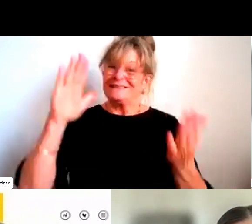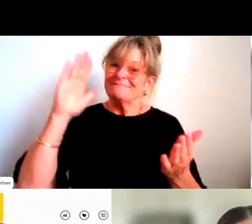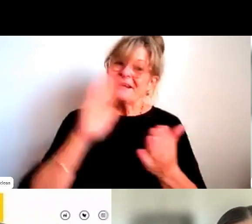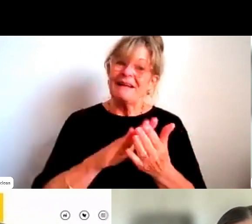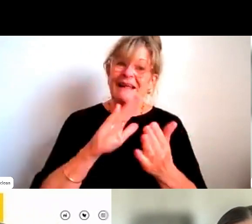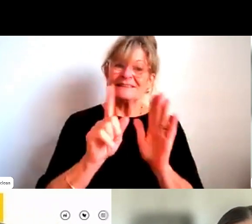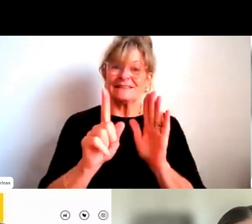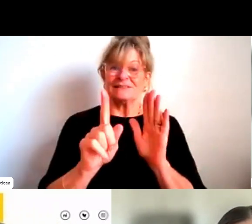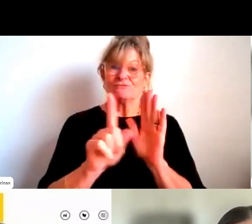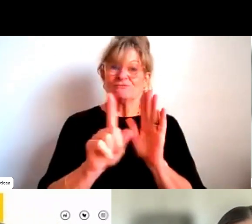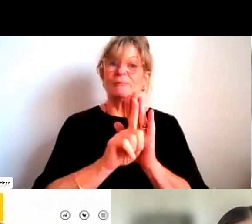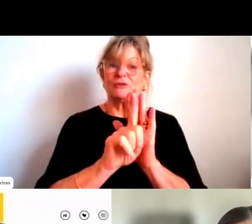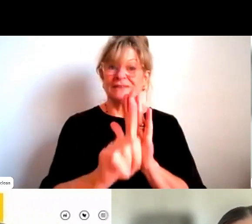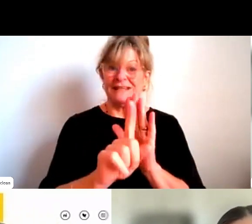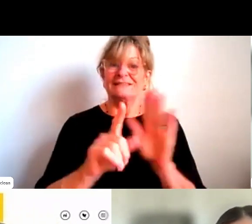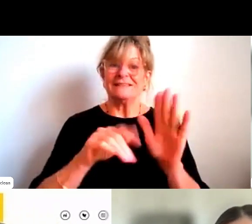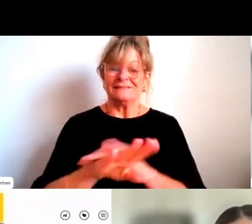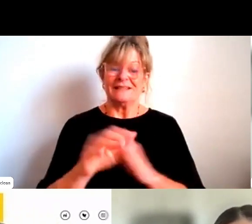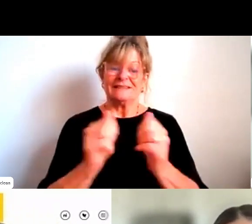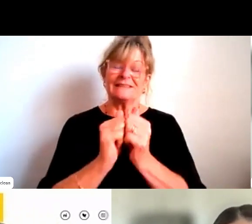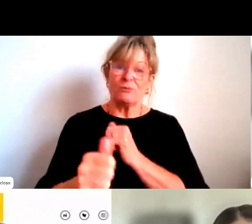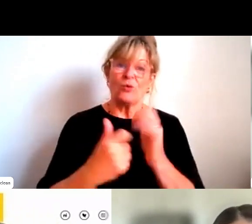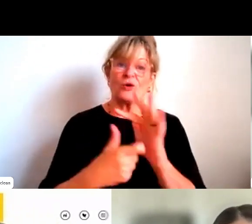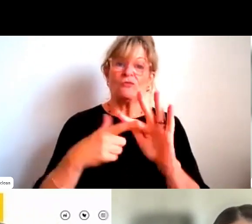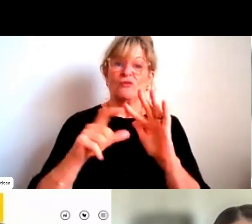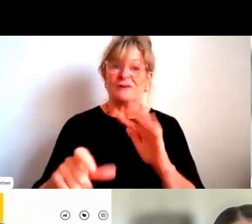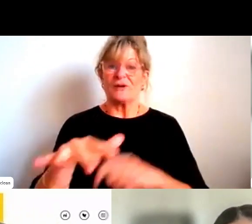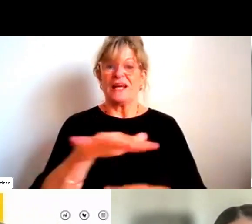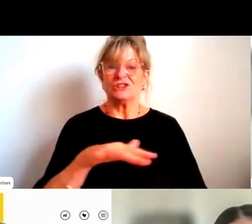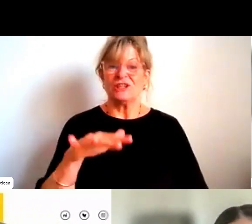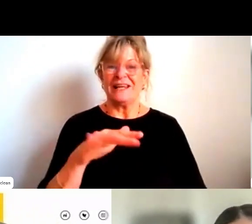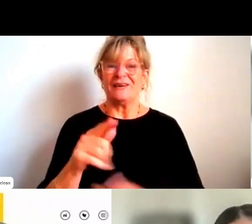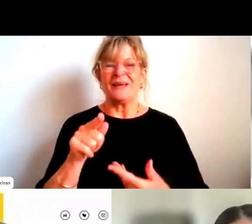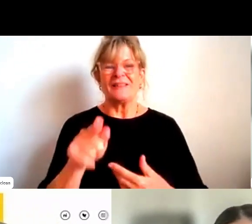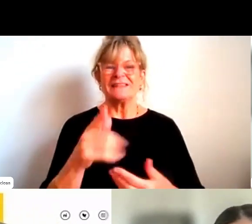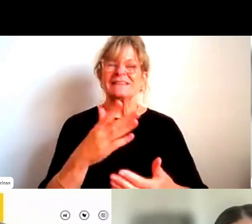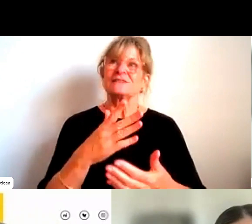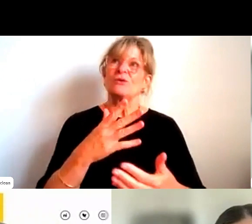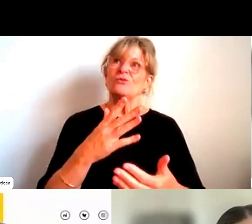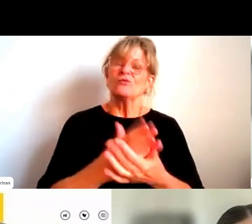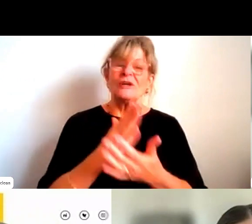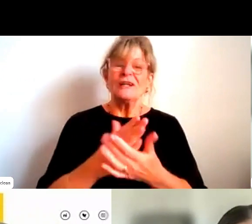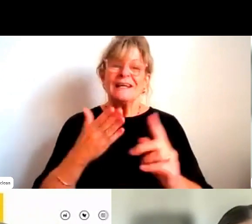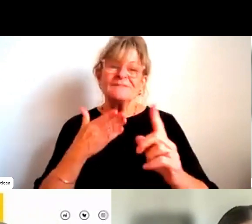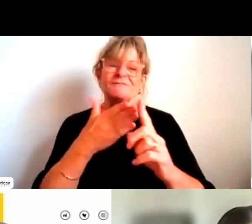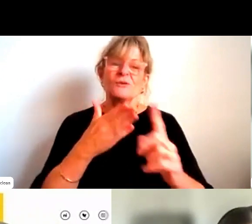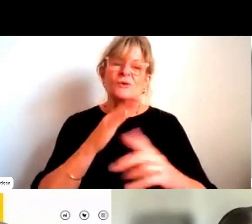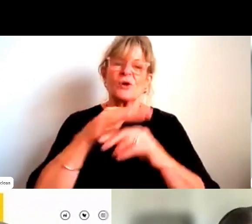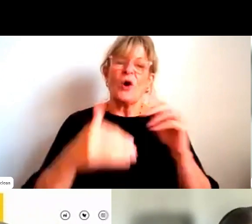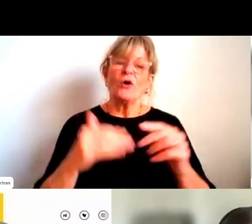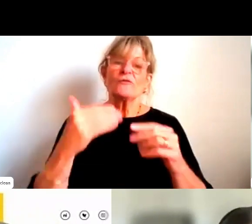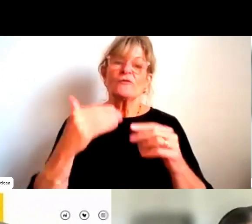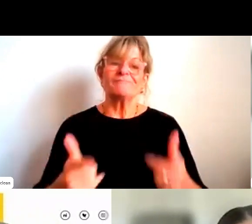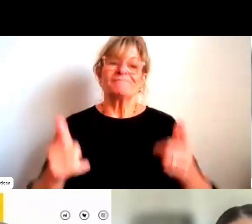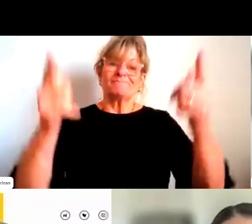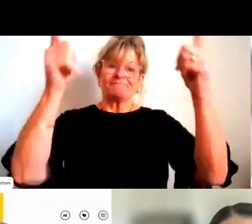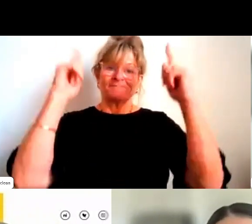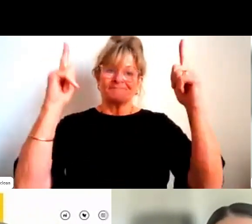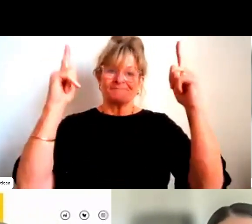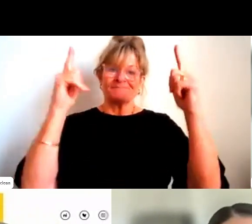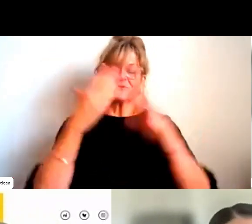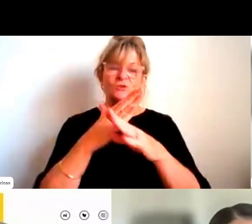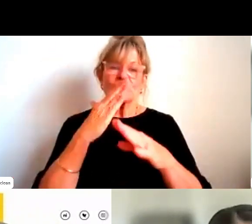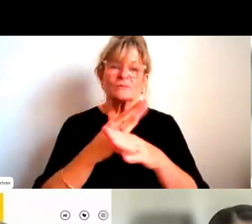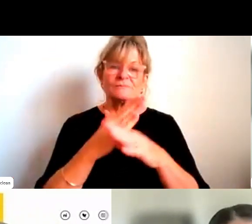roles in sport and recreation sector. So this includes more executive leadership roles in leadership board positions, high